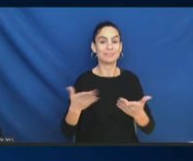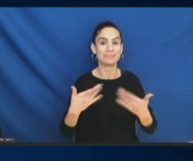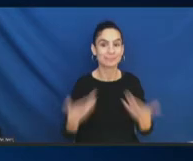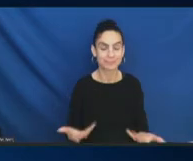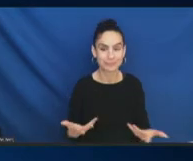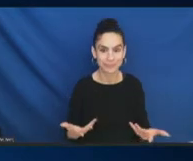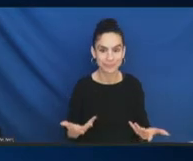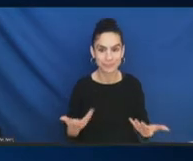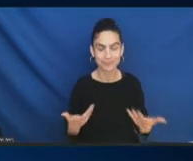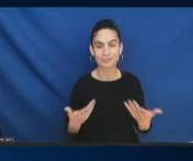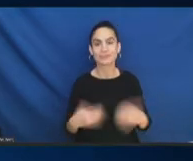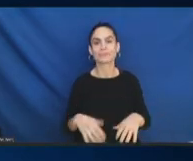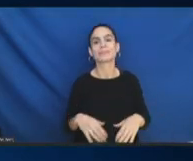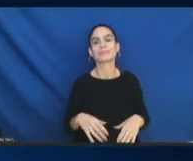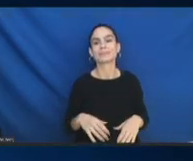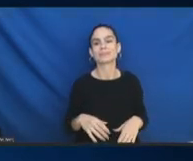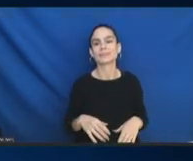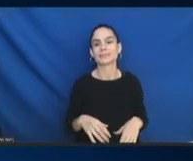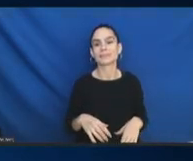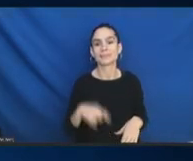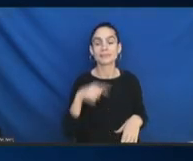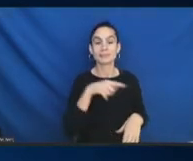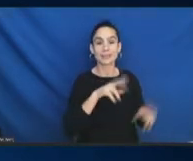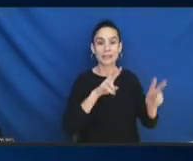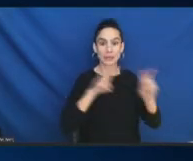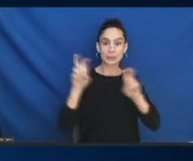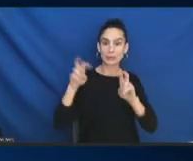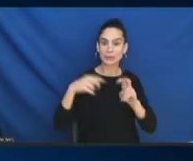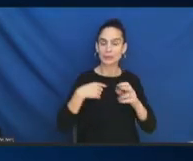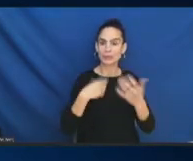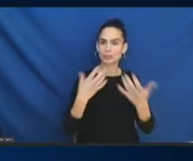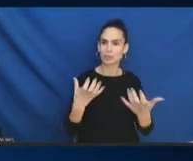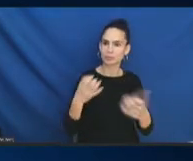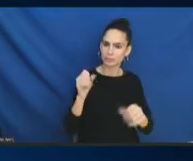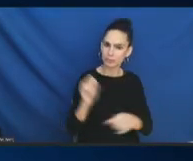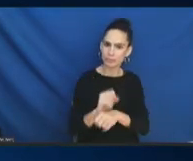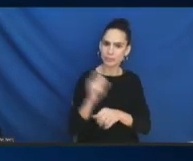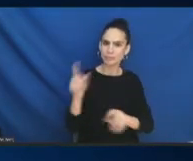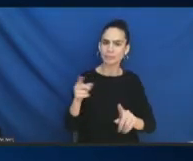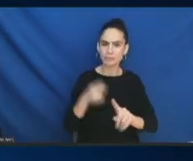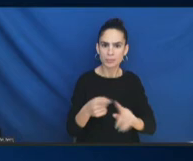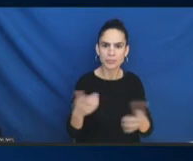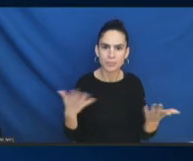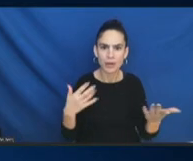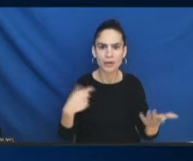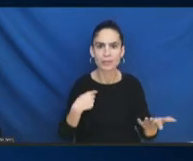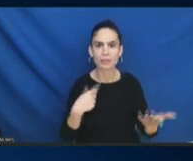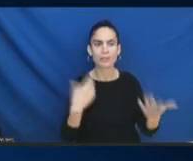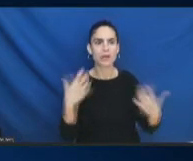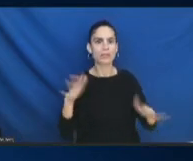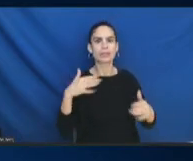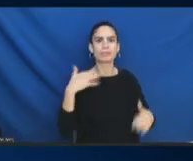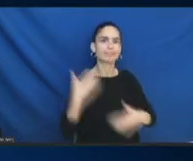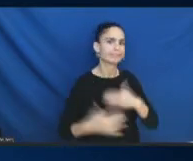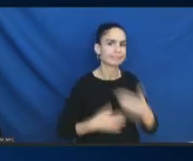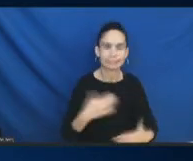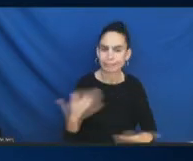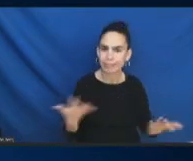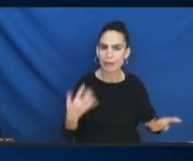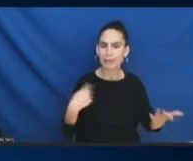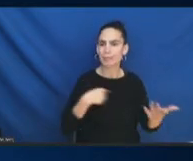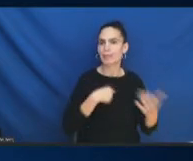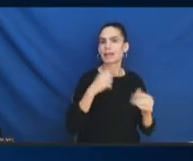let's take the issues we want to work on. What are issues that already are moving in process where we may be able to weigh in and help move a lot